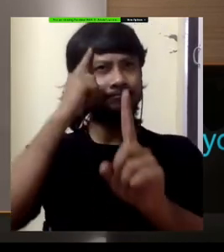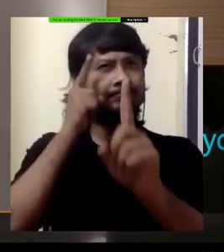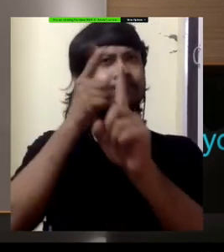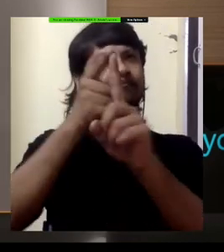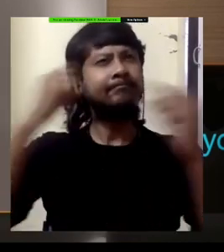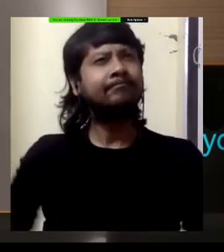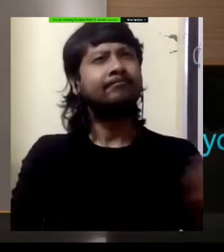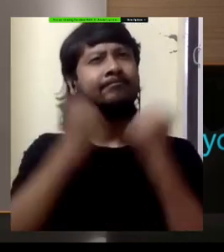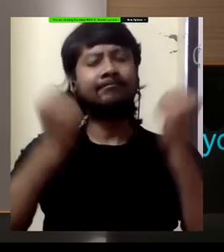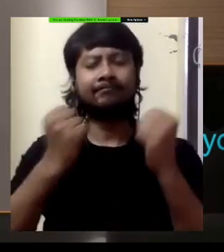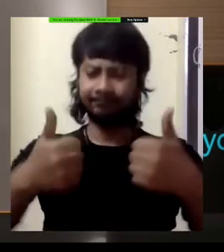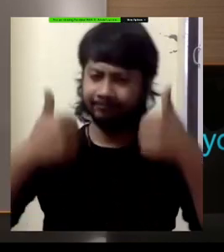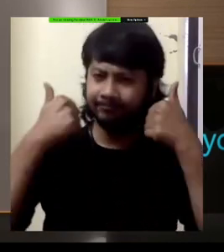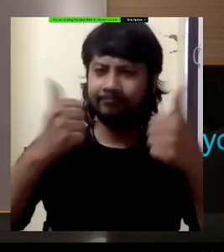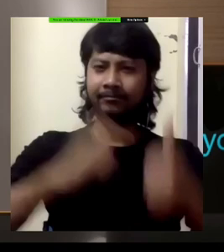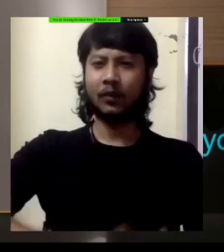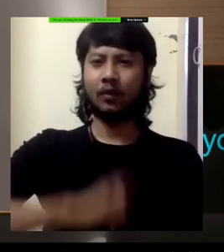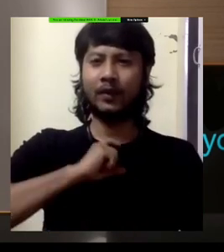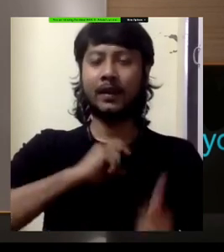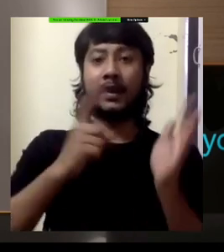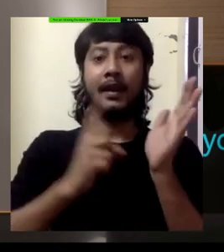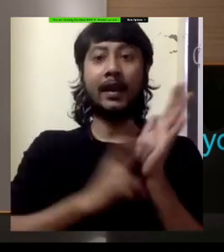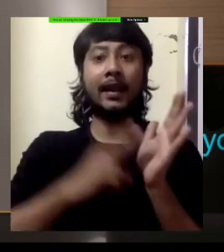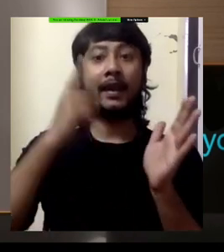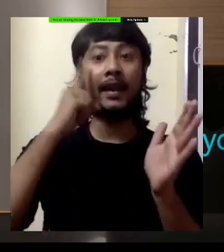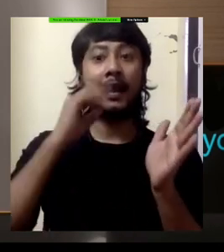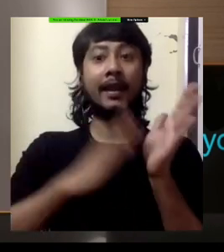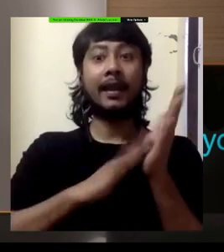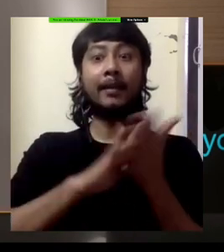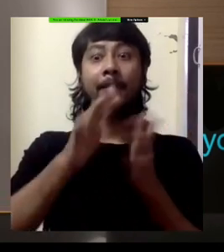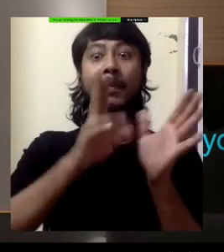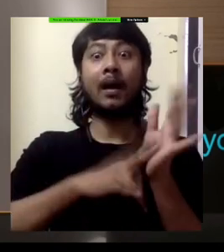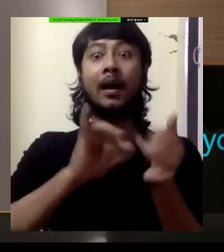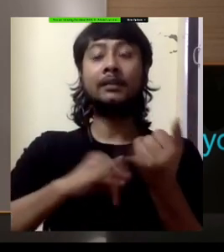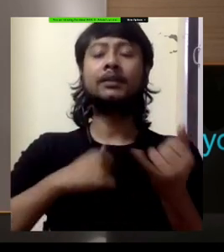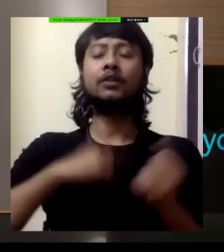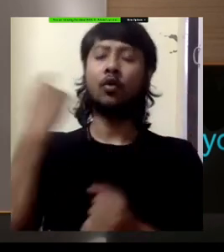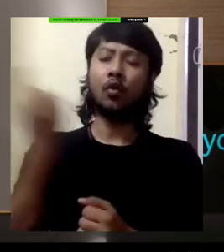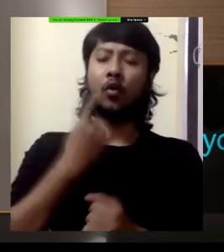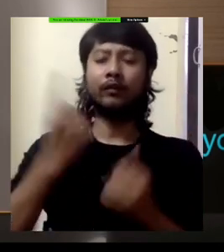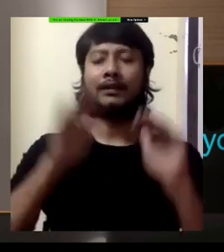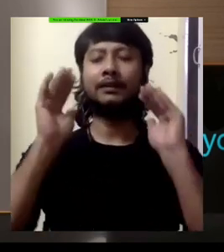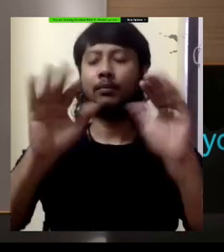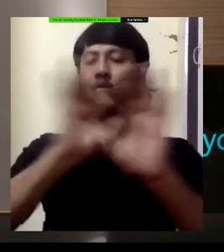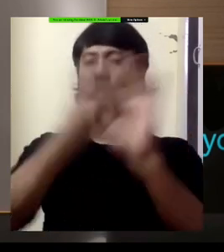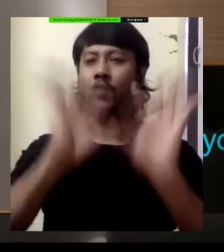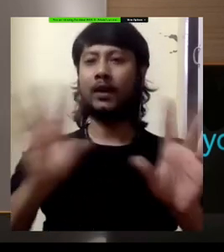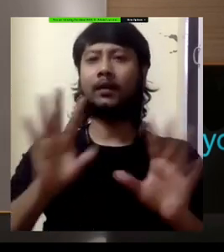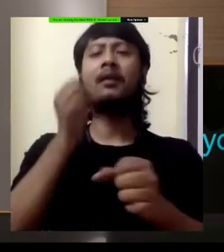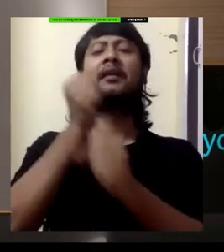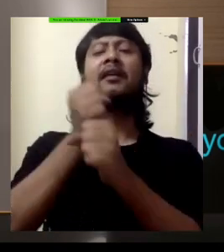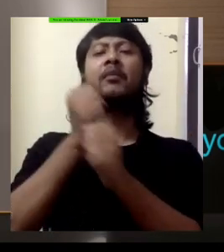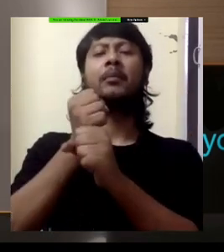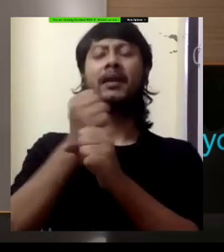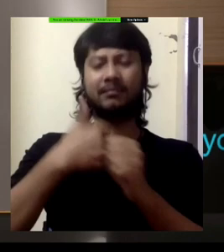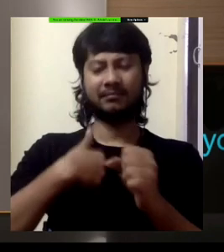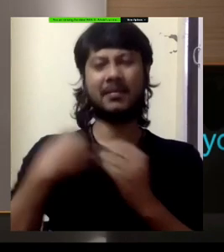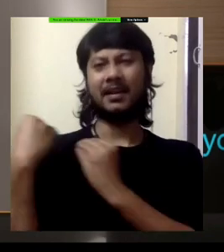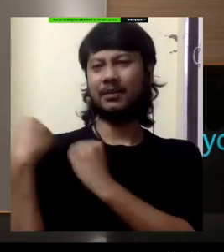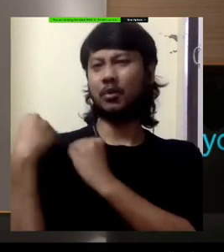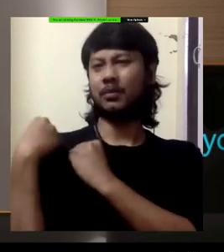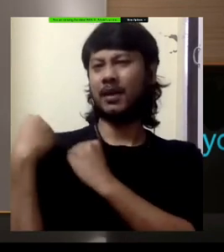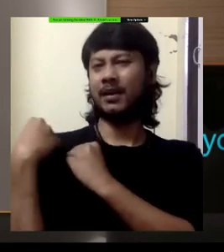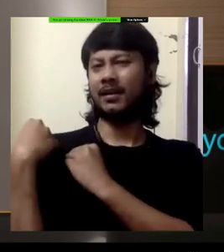are at your service and we are mandated to provide all assistance for stakeholders and service providers